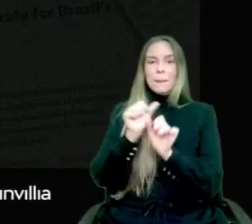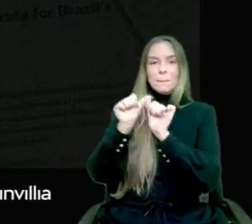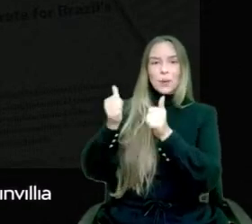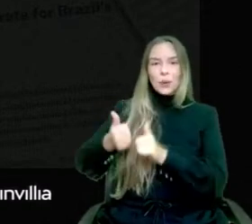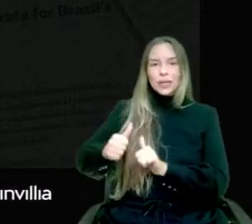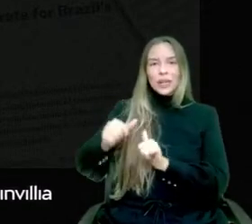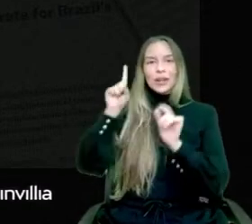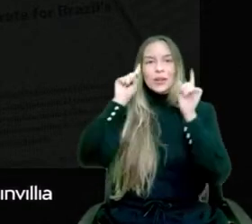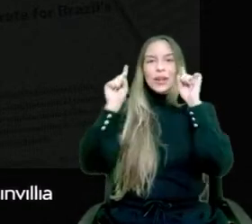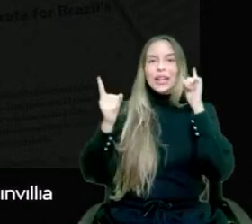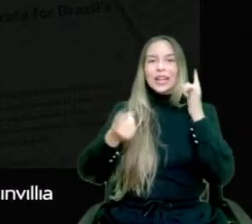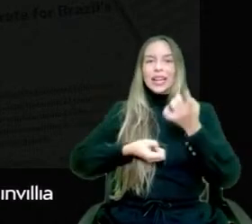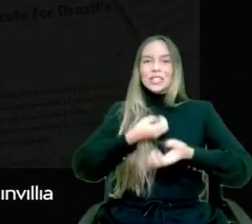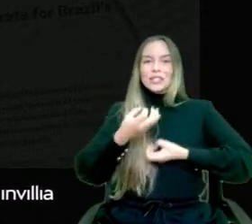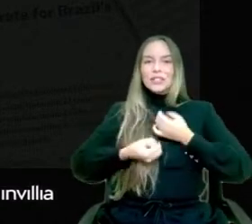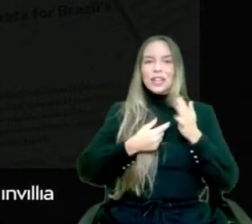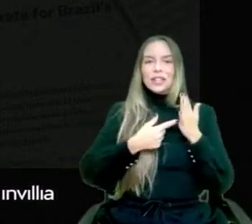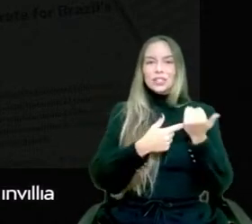for more humanity.